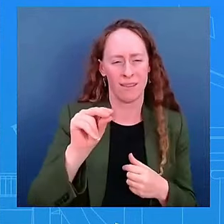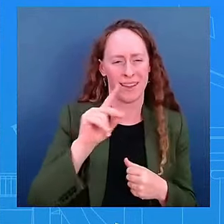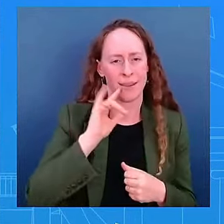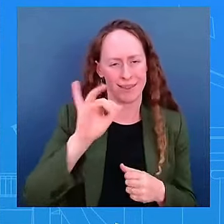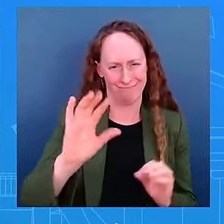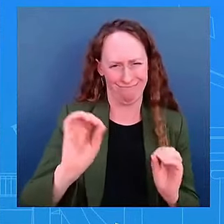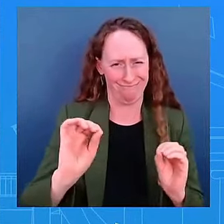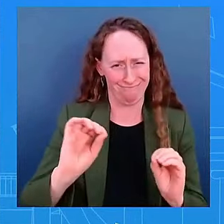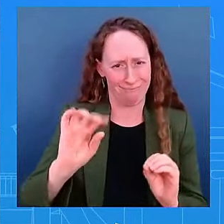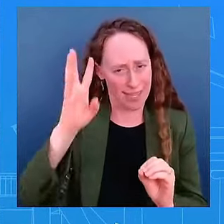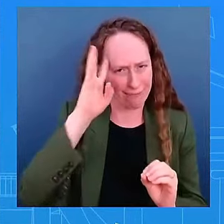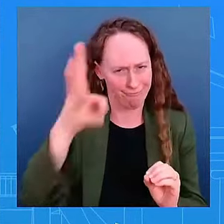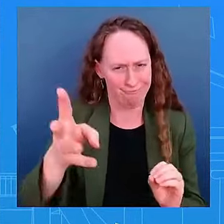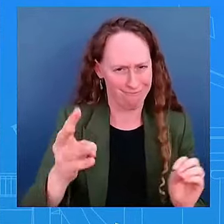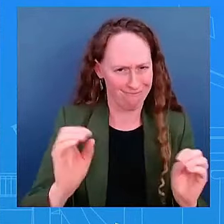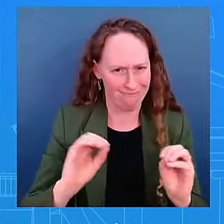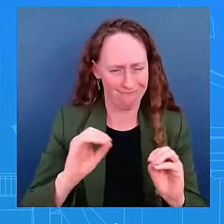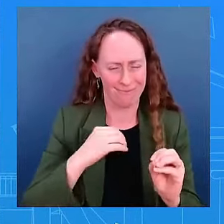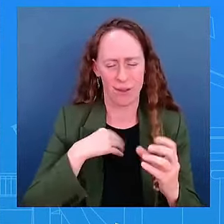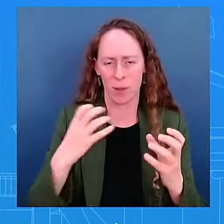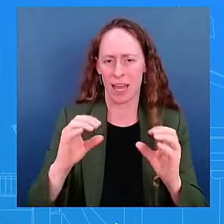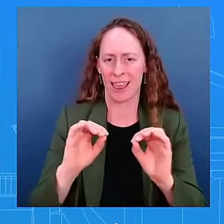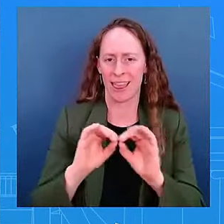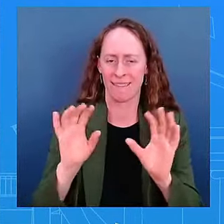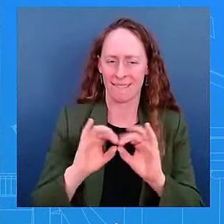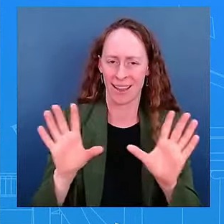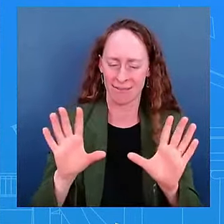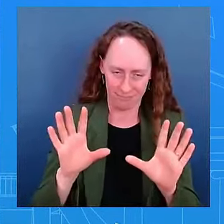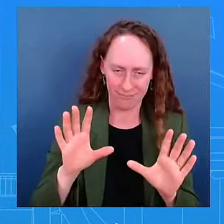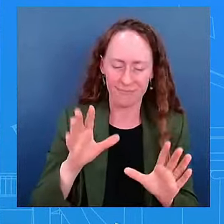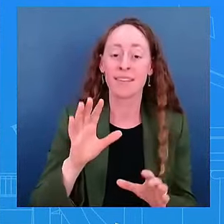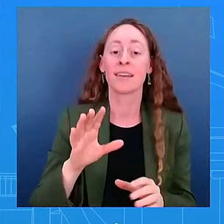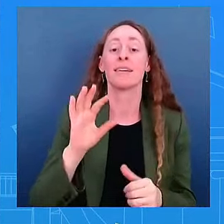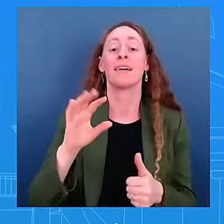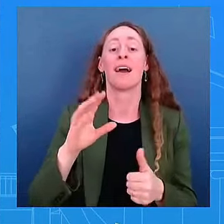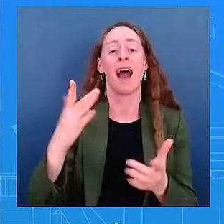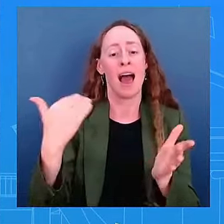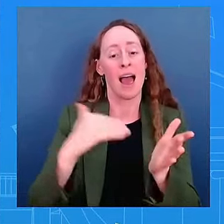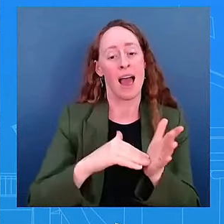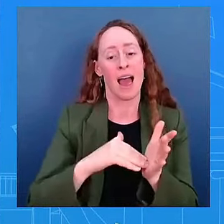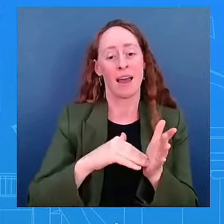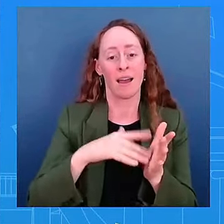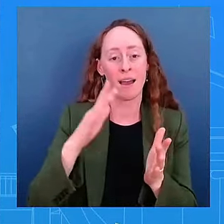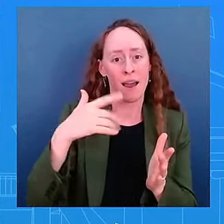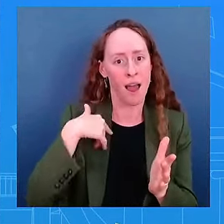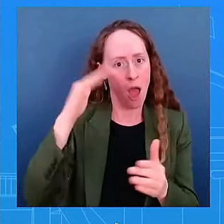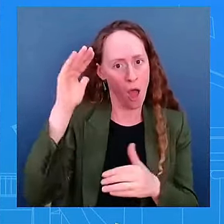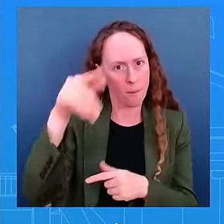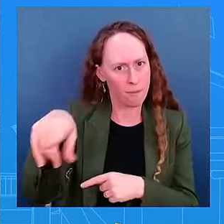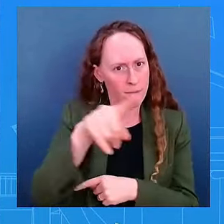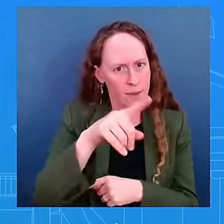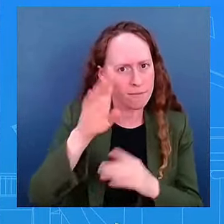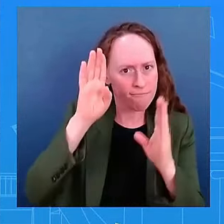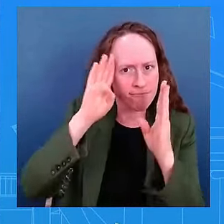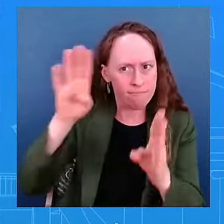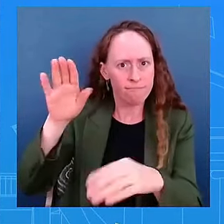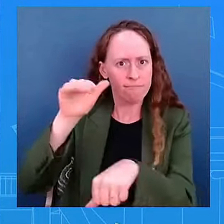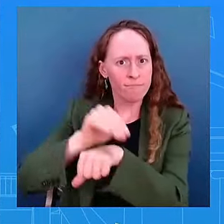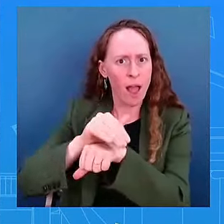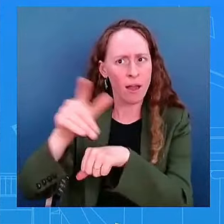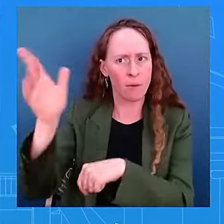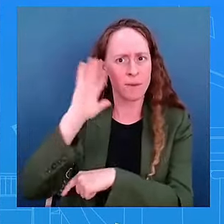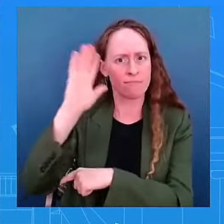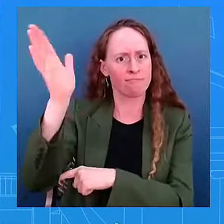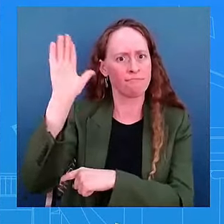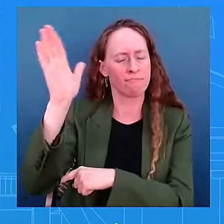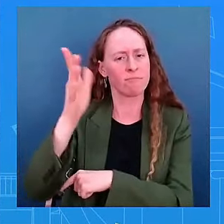this again, and you're going to hear directly from the president. I hope you listen tonight. I think it's going to be incredibly powerful and important. The Oval Office